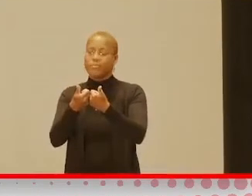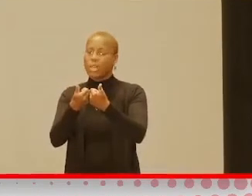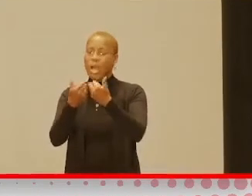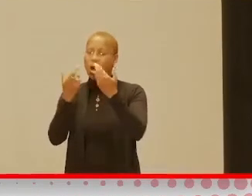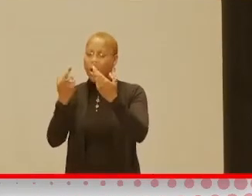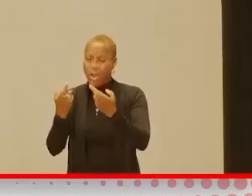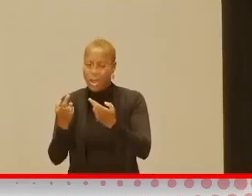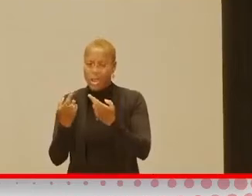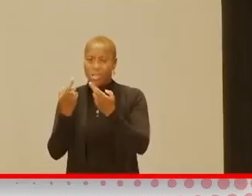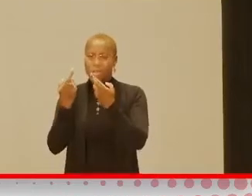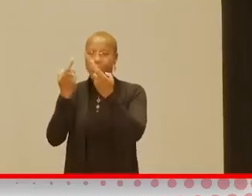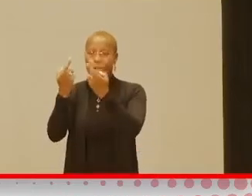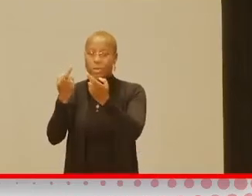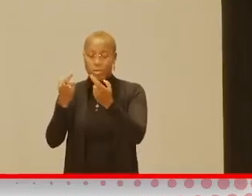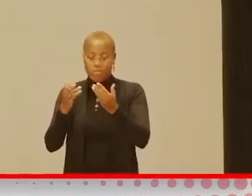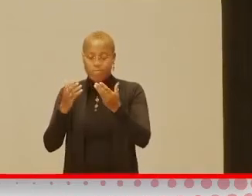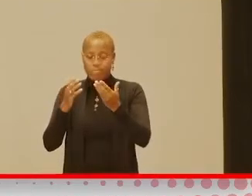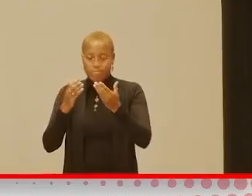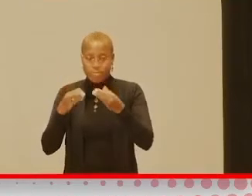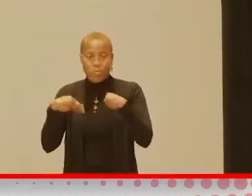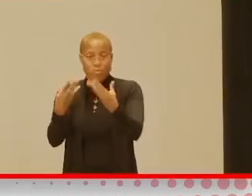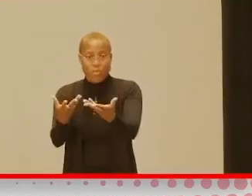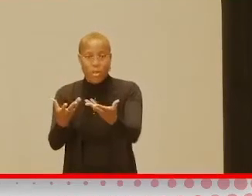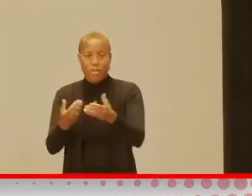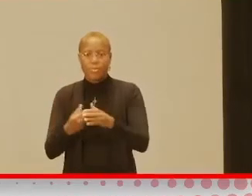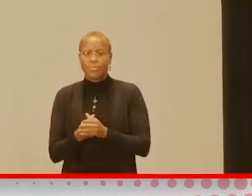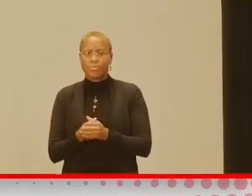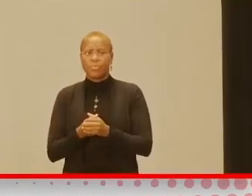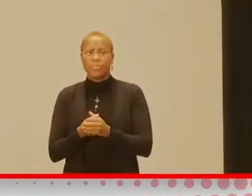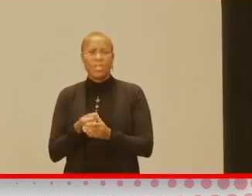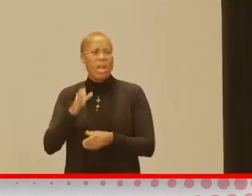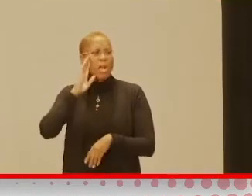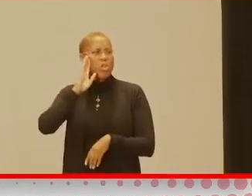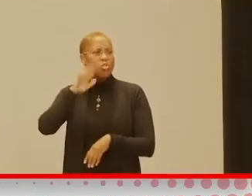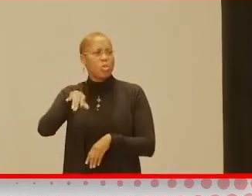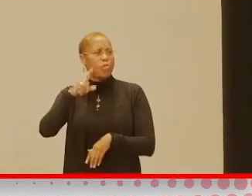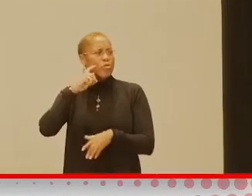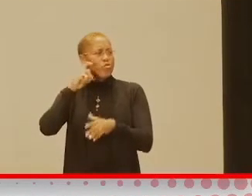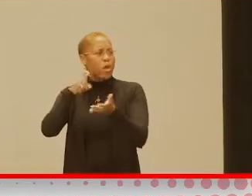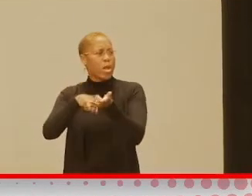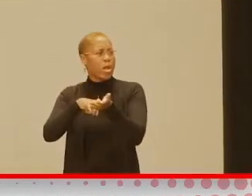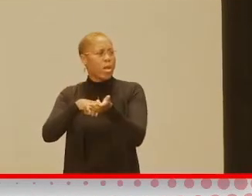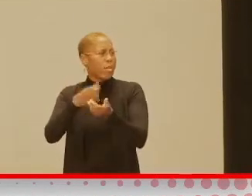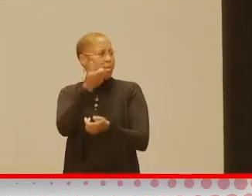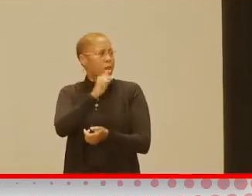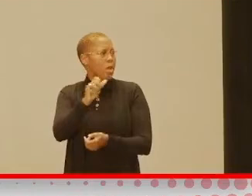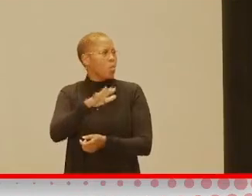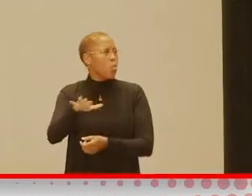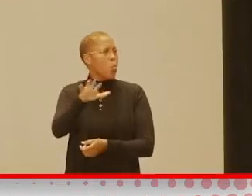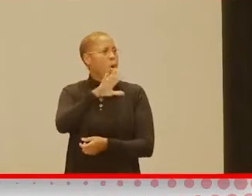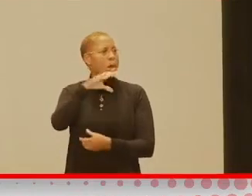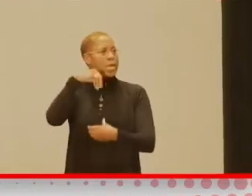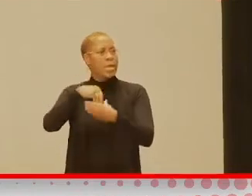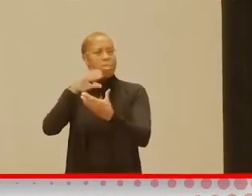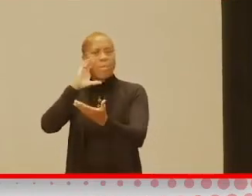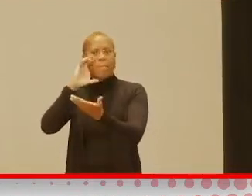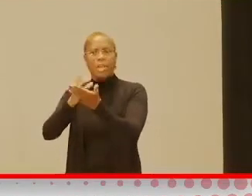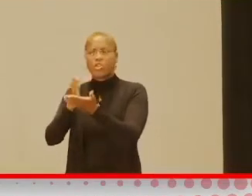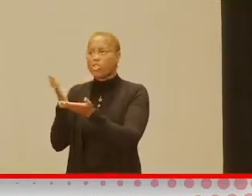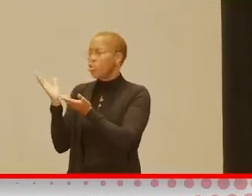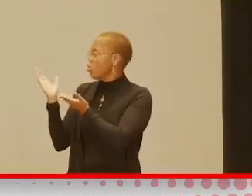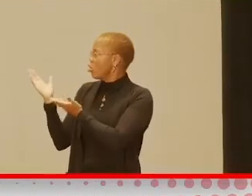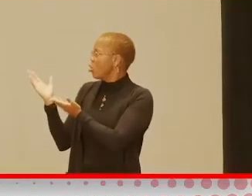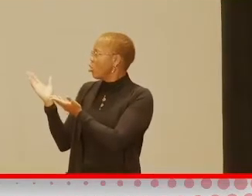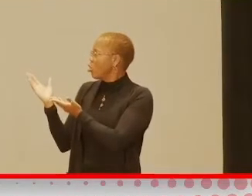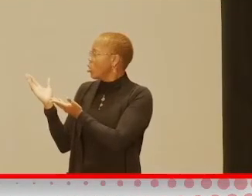that you give it to them. And I don't know if you recognize anybody in, is anybody in this picture that I have up here? Is anyone in the room